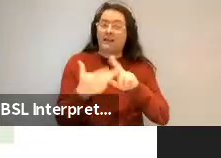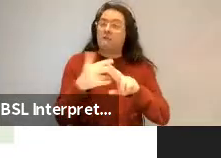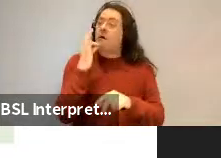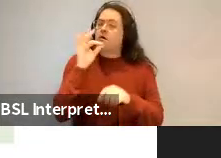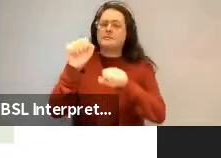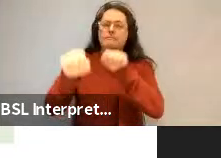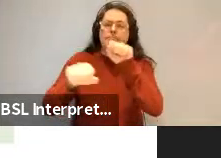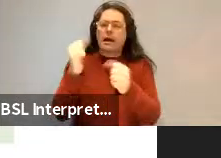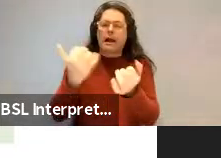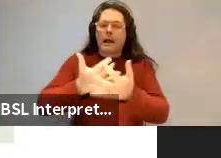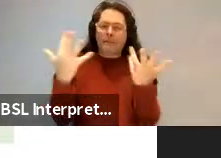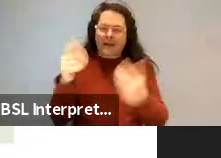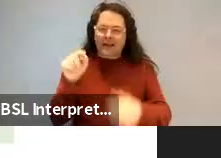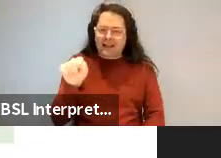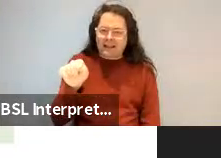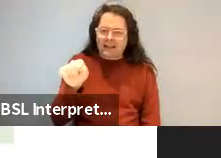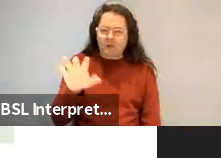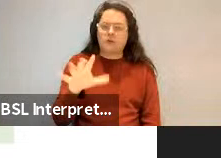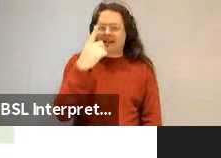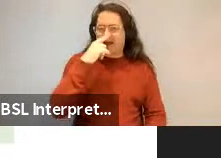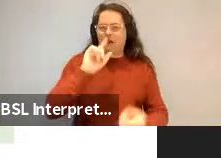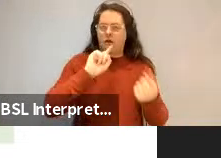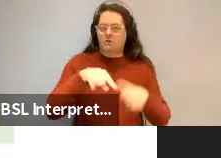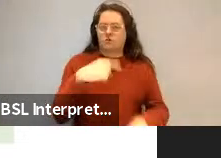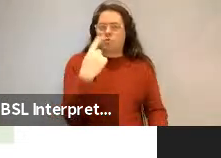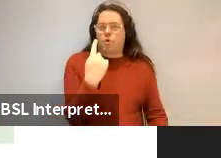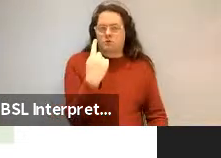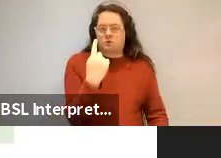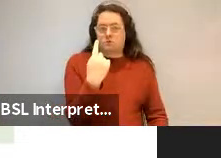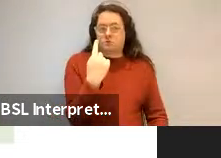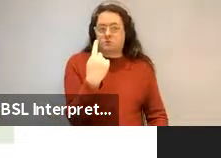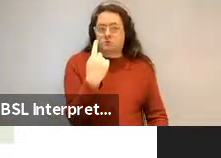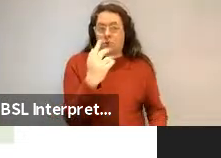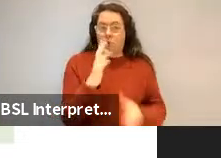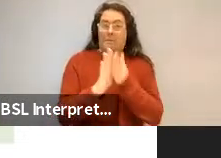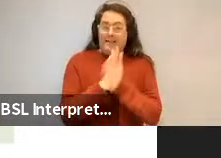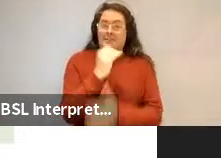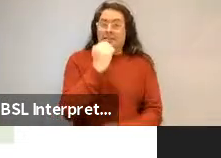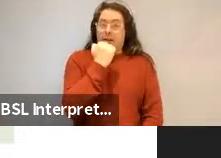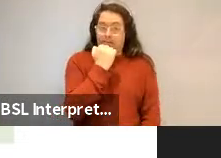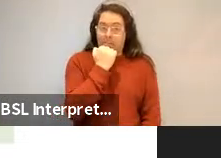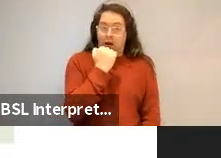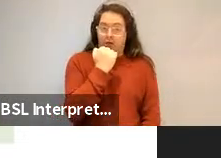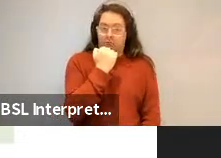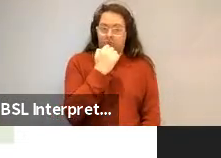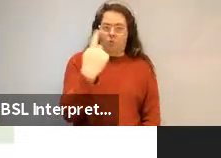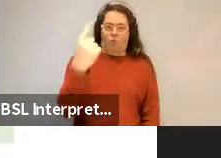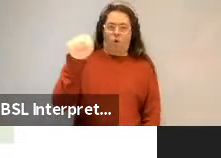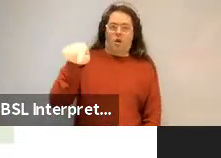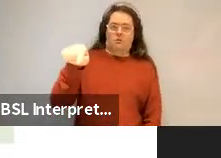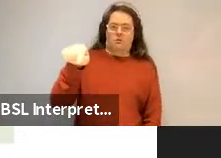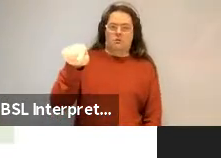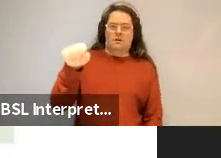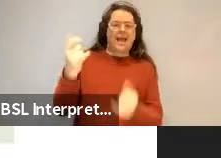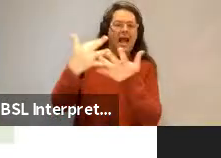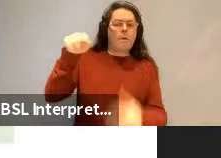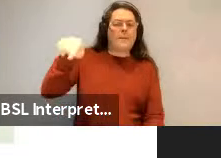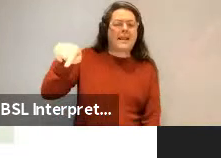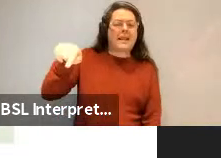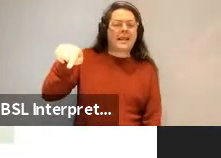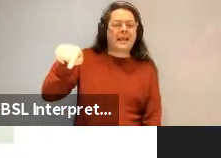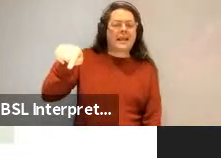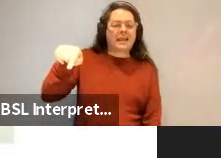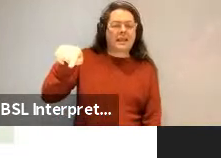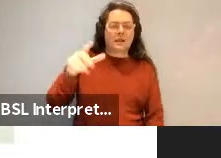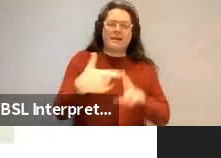does she have? You can answer one and you mean the cardinal number one. Notice it would be weird to answer that. how many